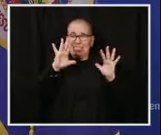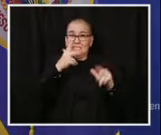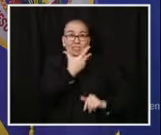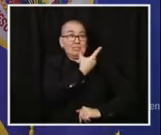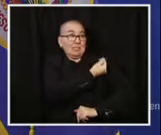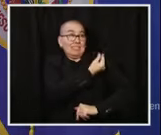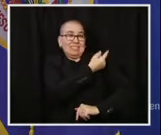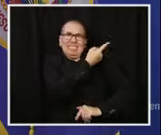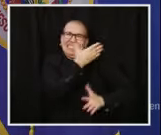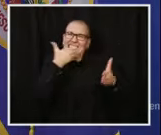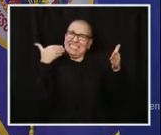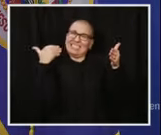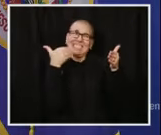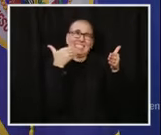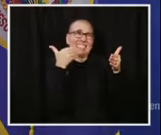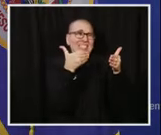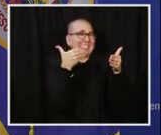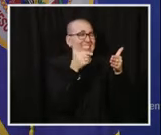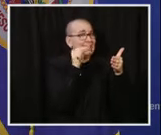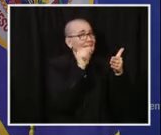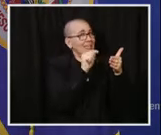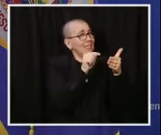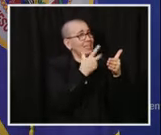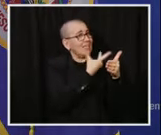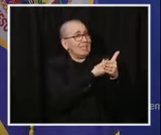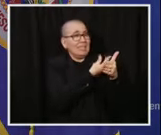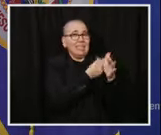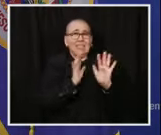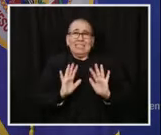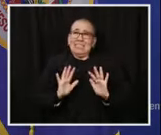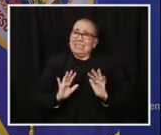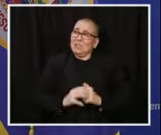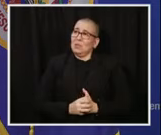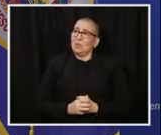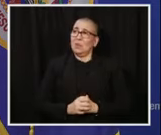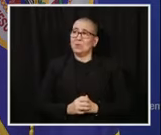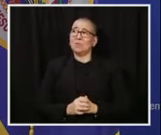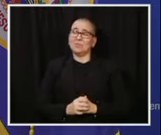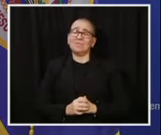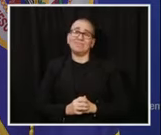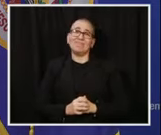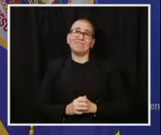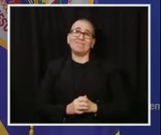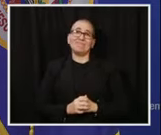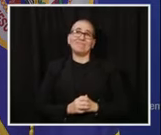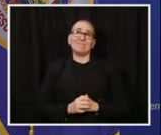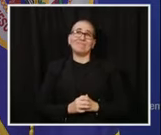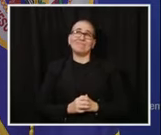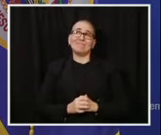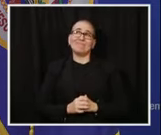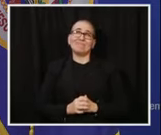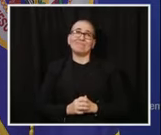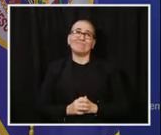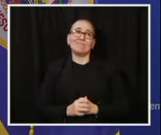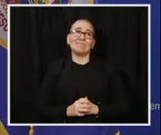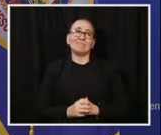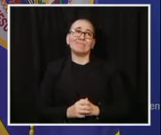the horizon. And not to be too cheeky, we continue to say, like the Mandalorian and Star Wars, this is the way. This is the way out.